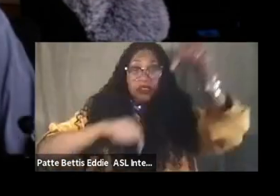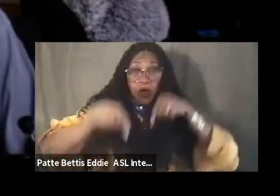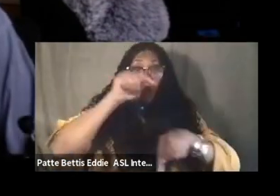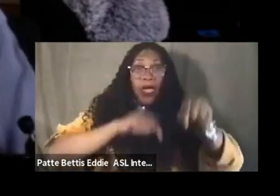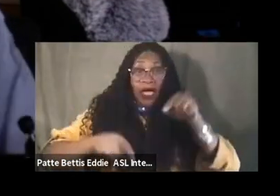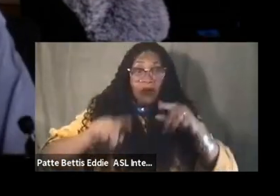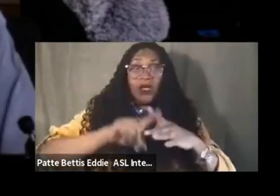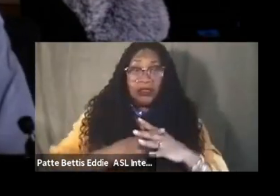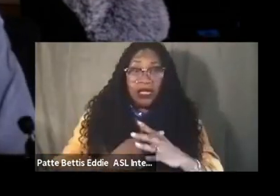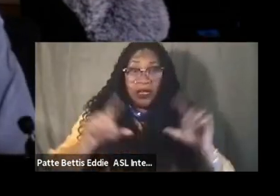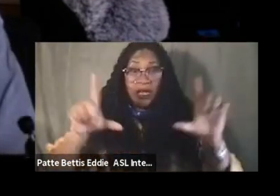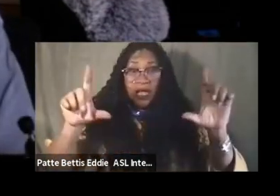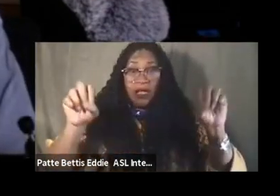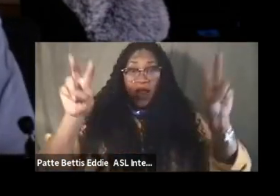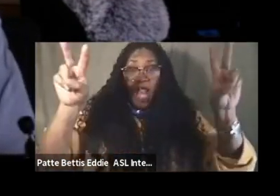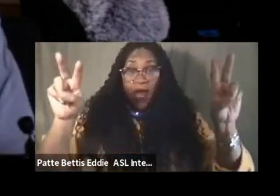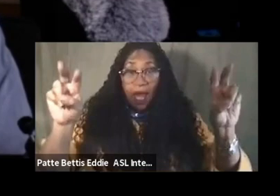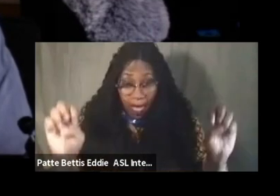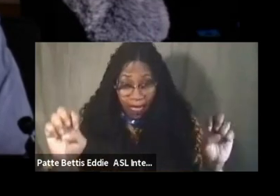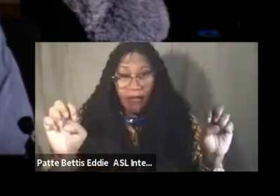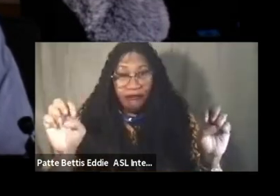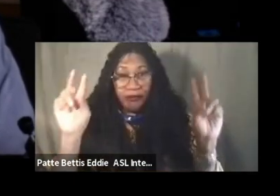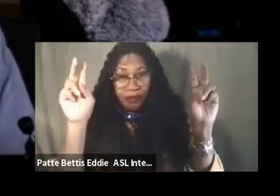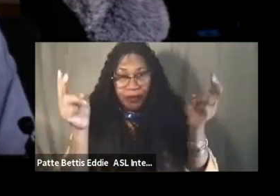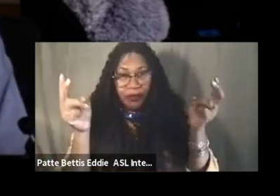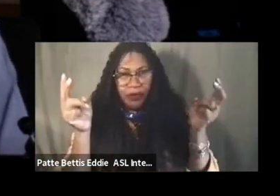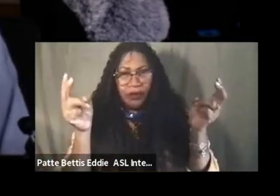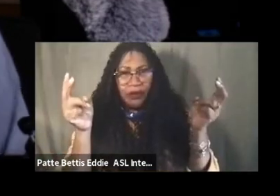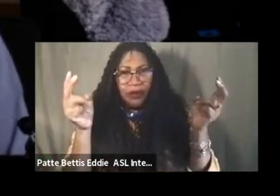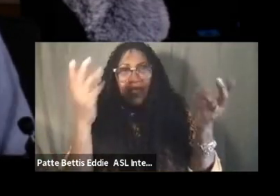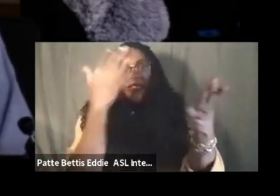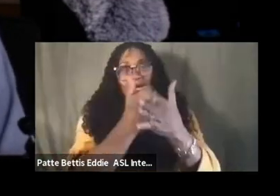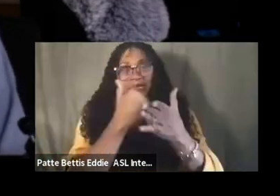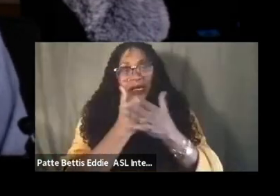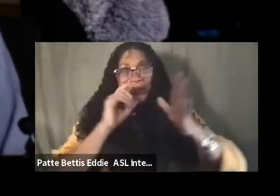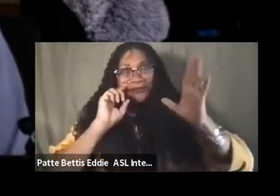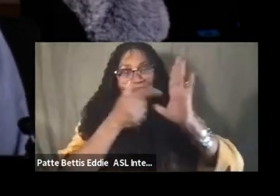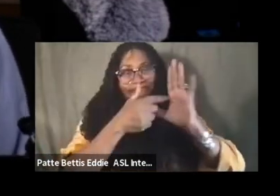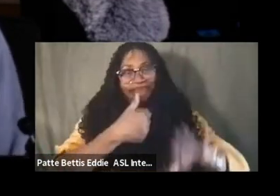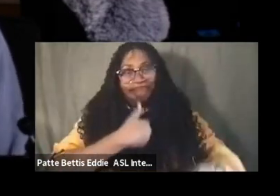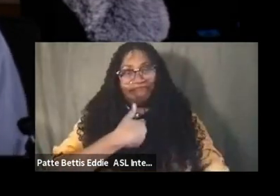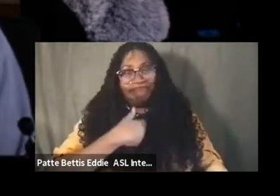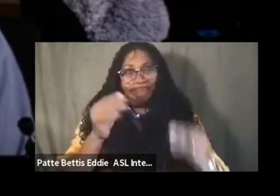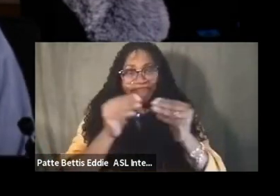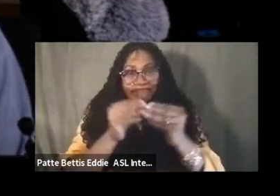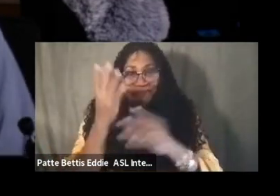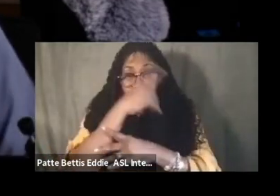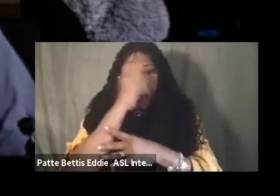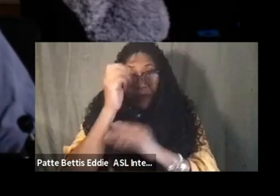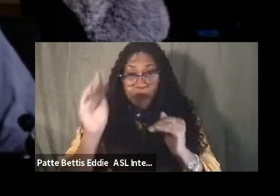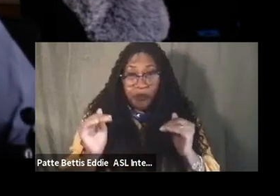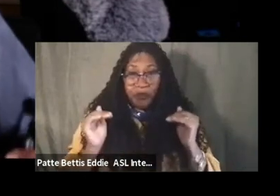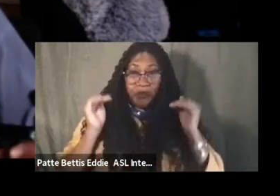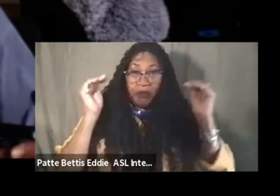love is one of the things that helped me find myself even more because growing up i